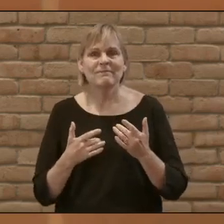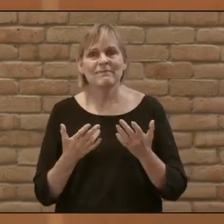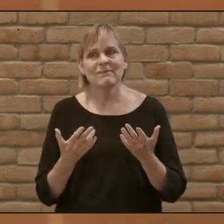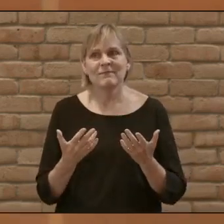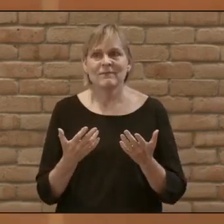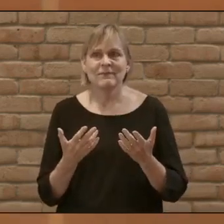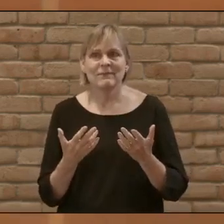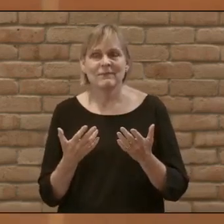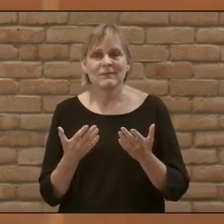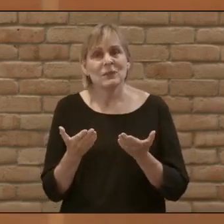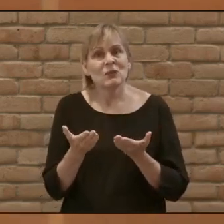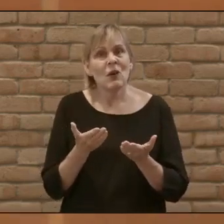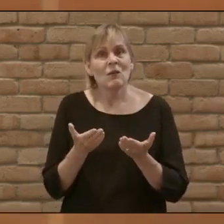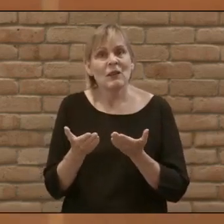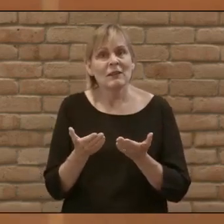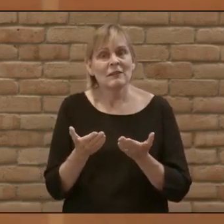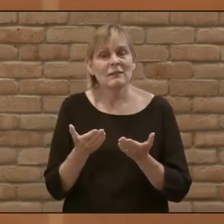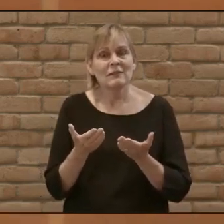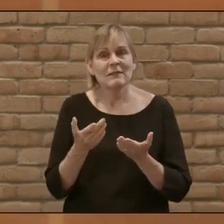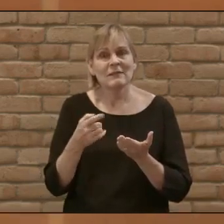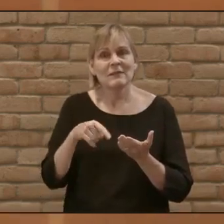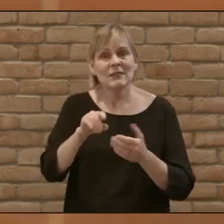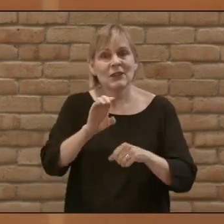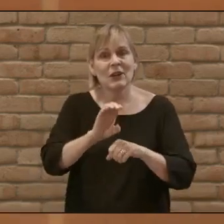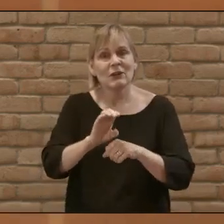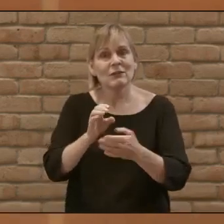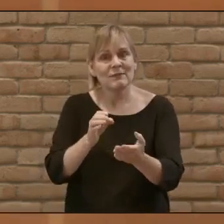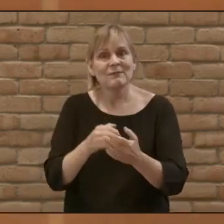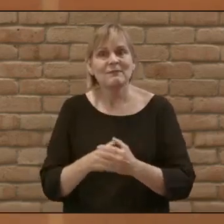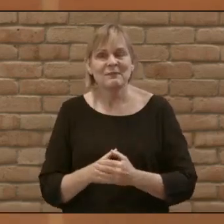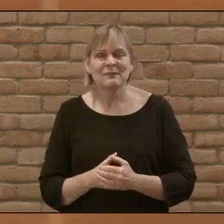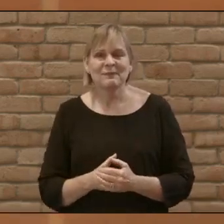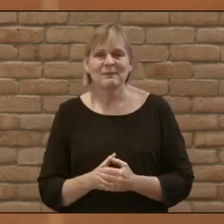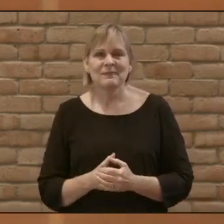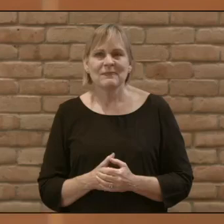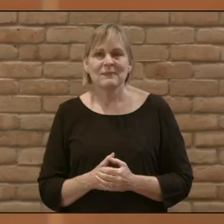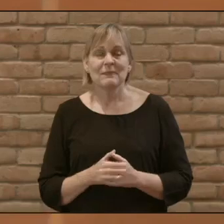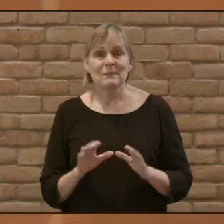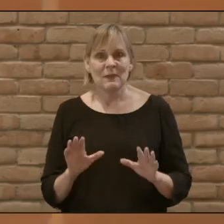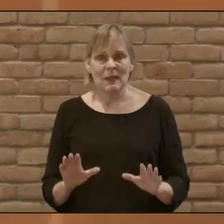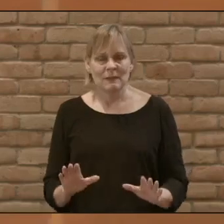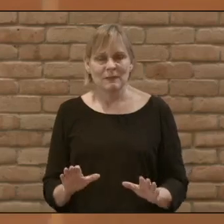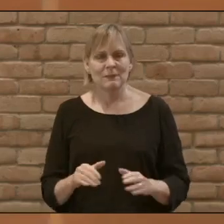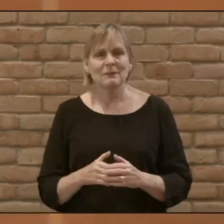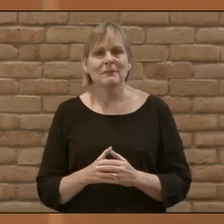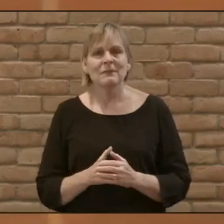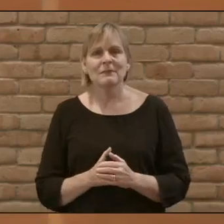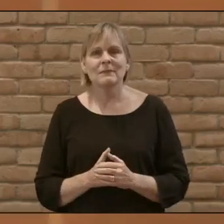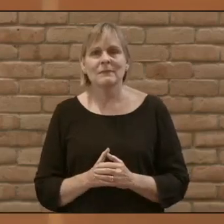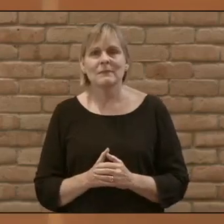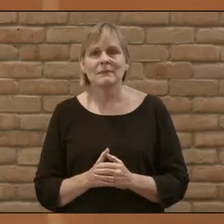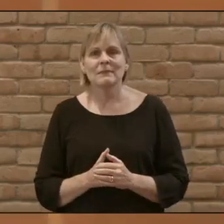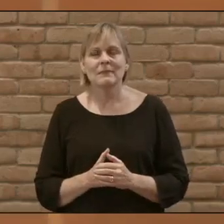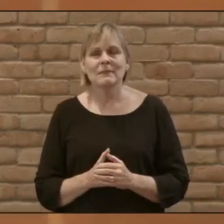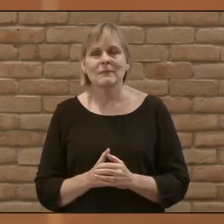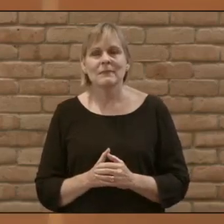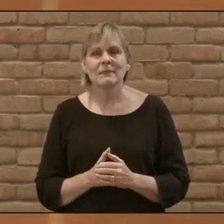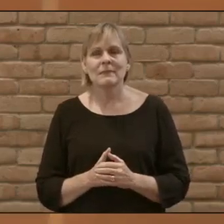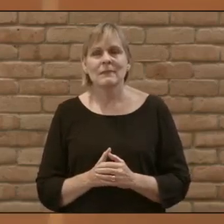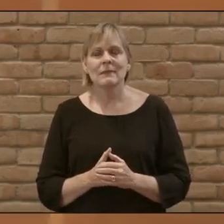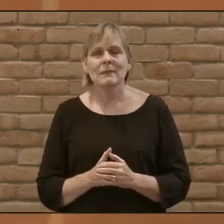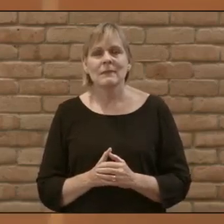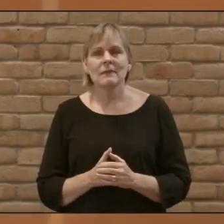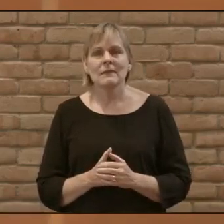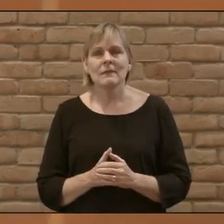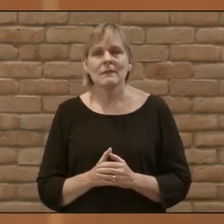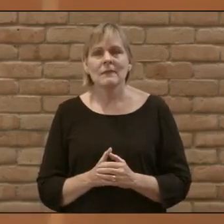in service to this congregation. And on that, I want to say really clearly